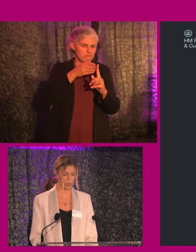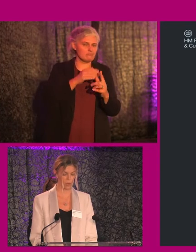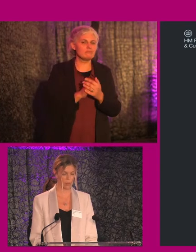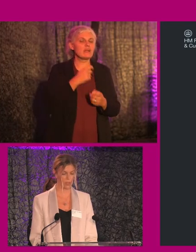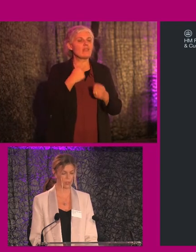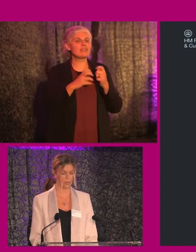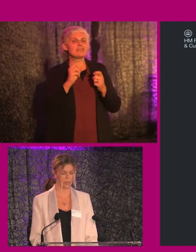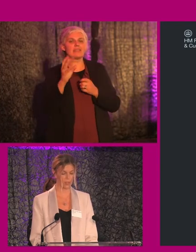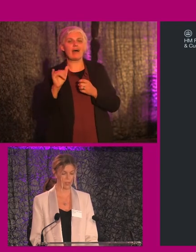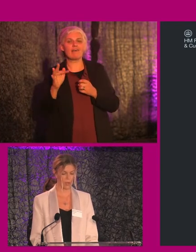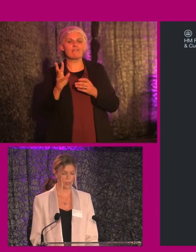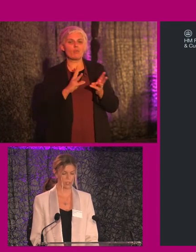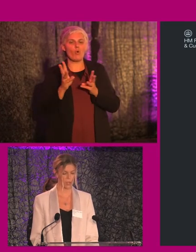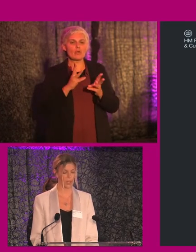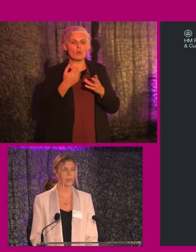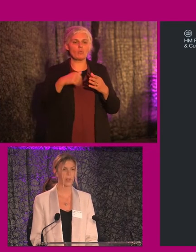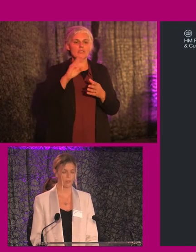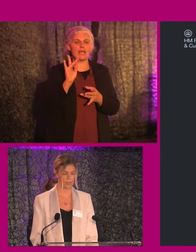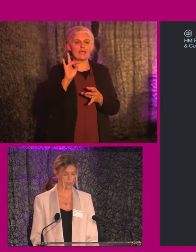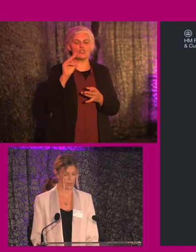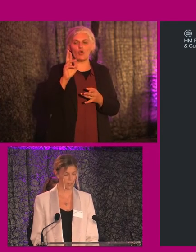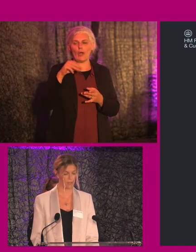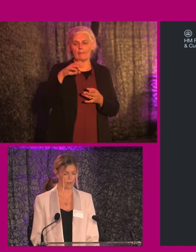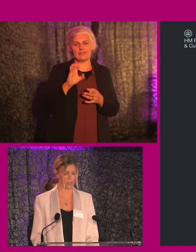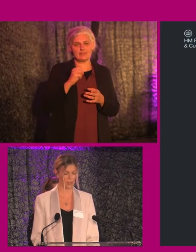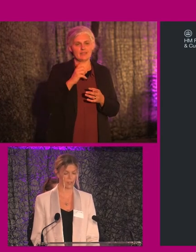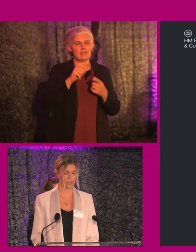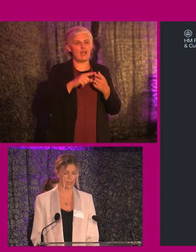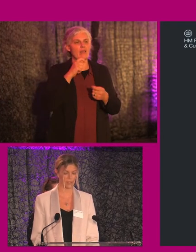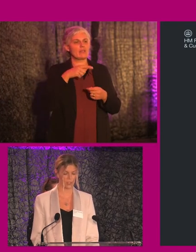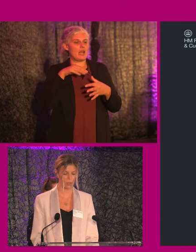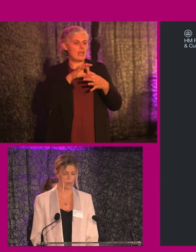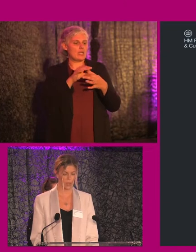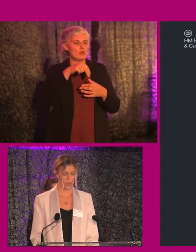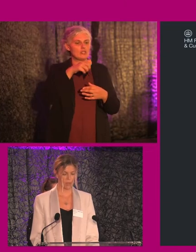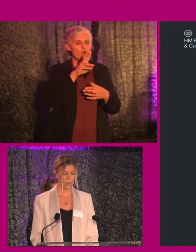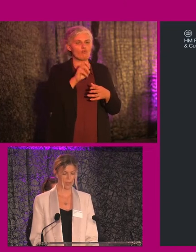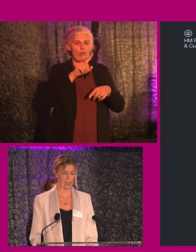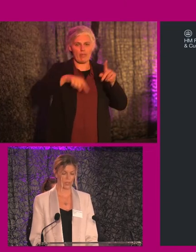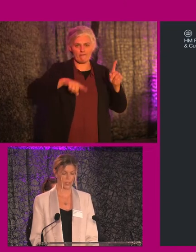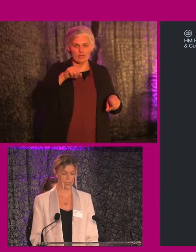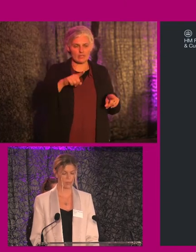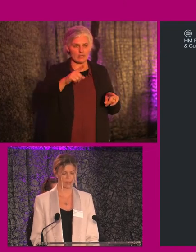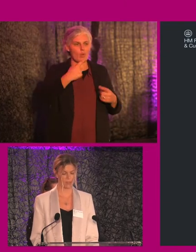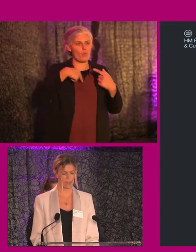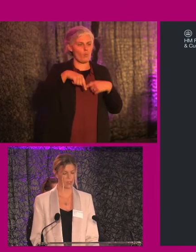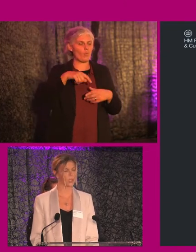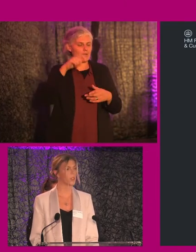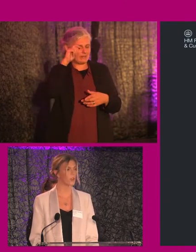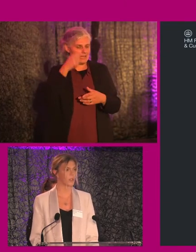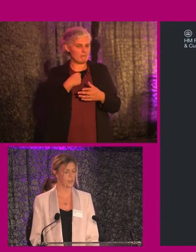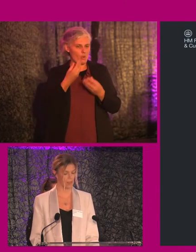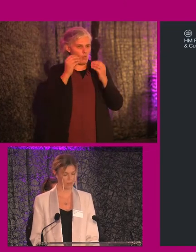journey working with HMRC, we did not have a clear understanding of neurodiversity as a term, and we thank HMRC for